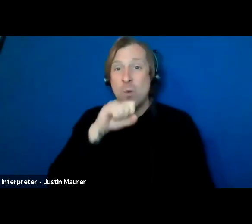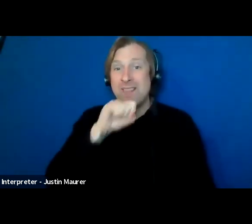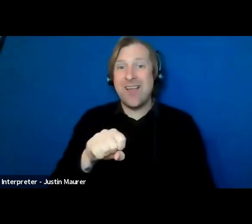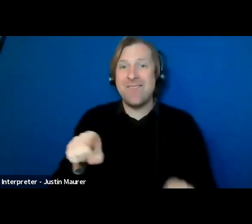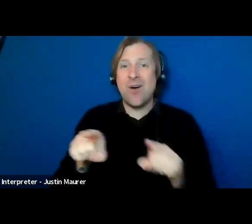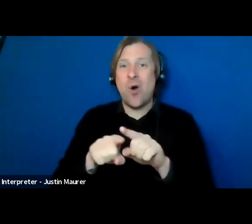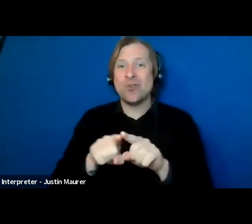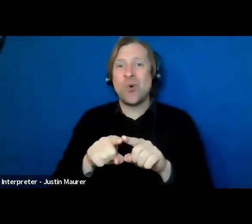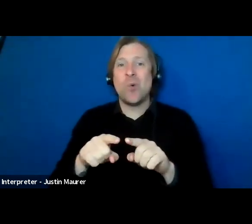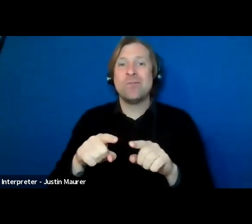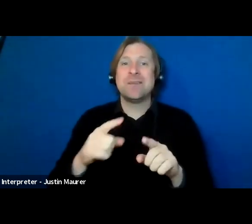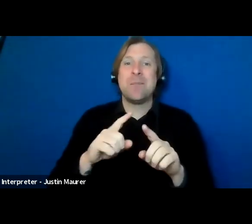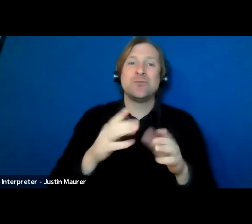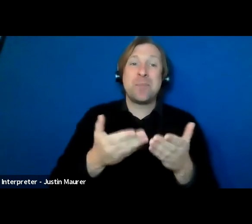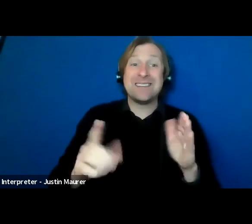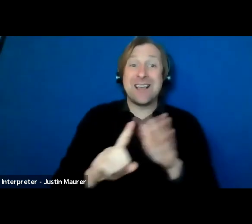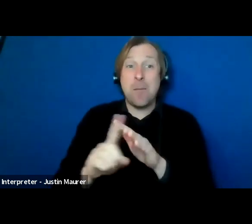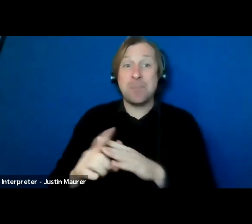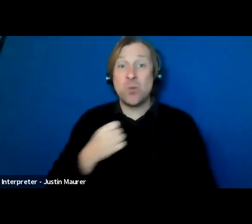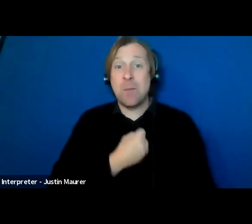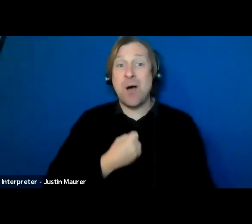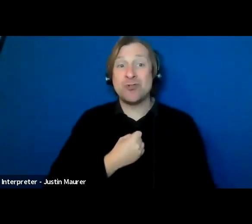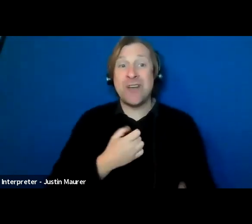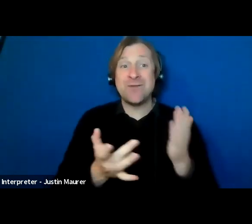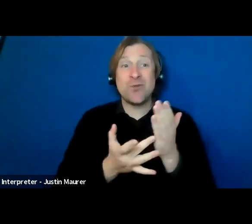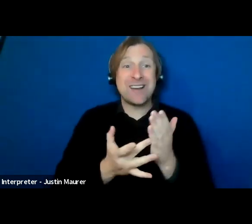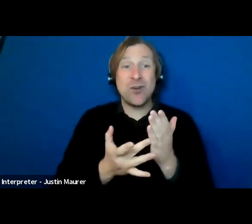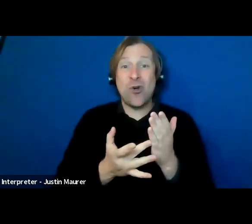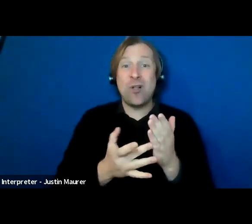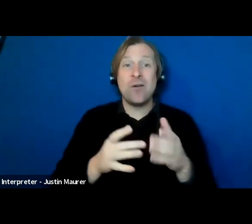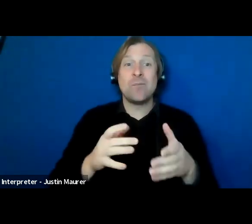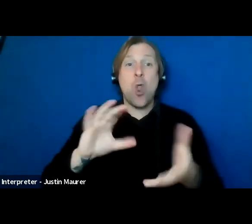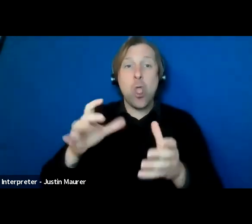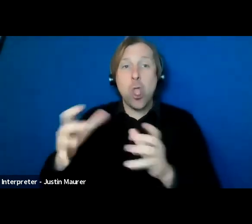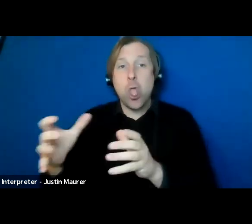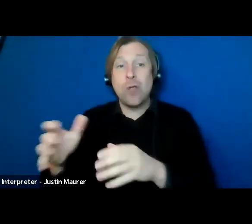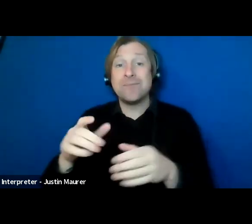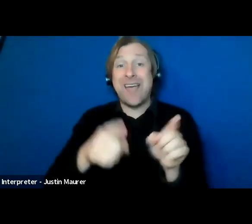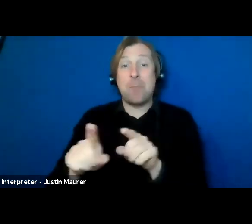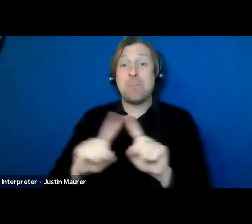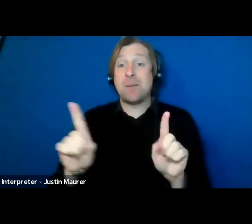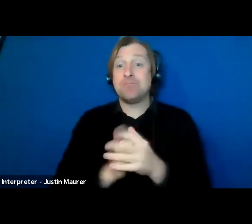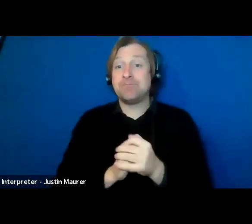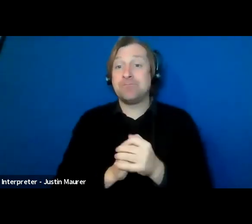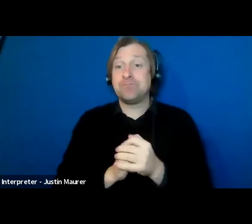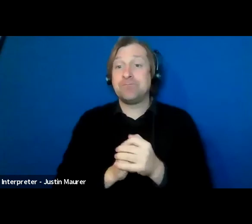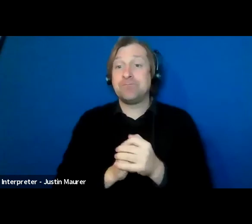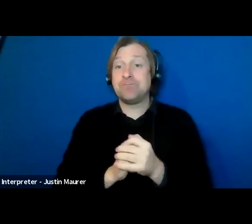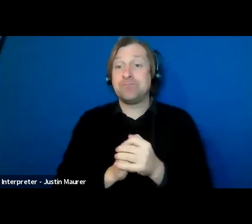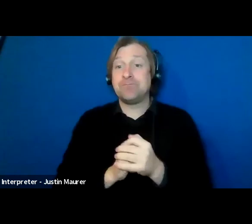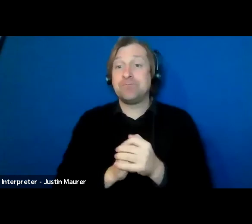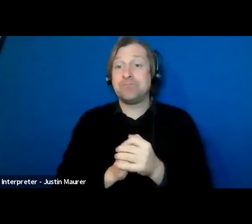are also some things that come up. Merriam we apologize for some of the technical technological glitches that are occurring. Merriam But it was a great